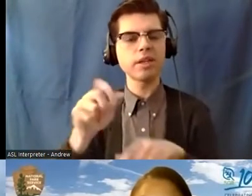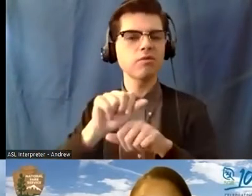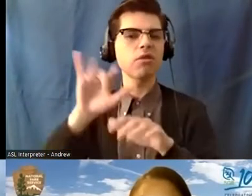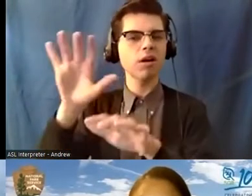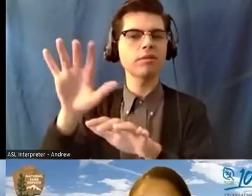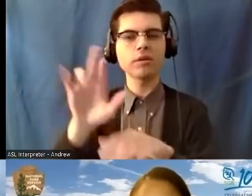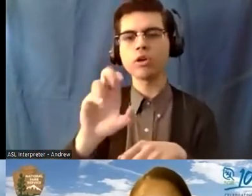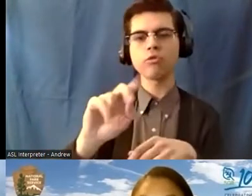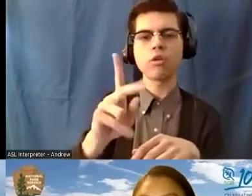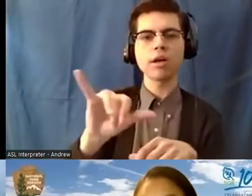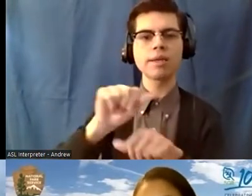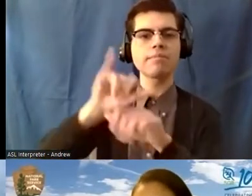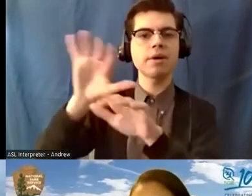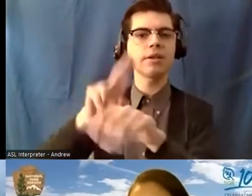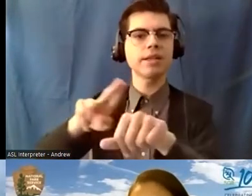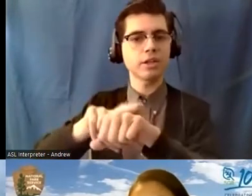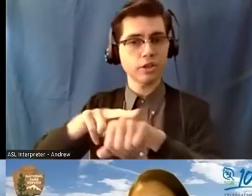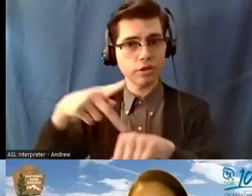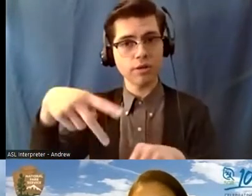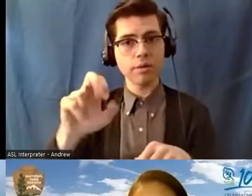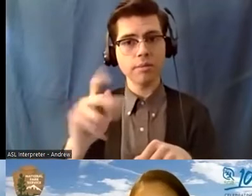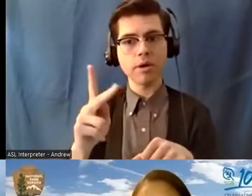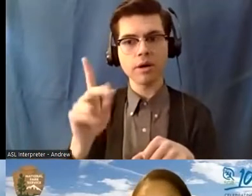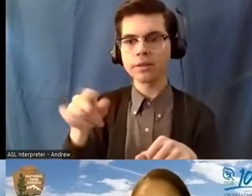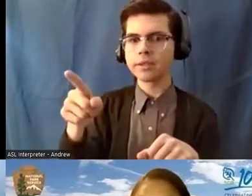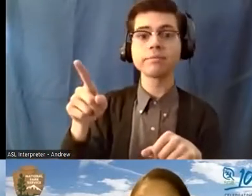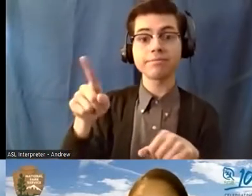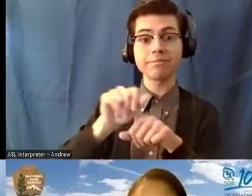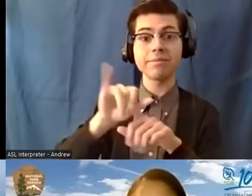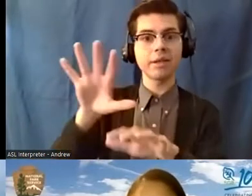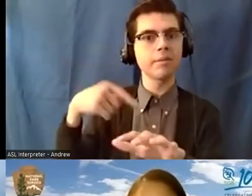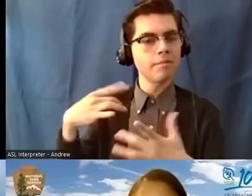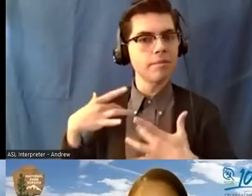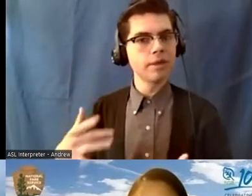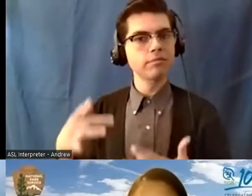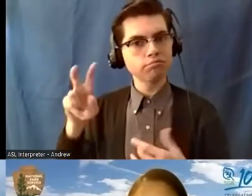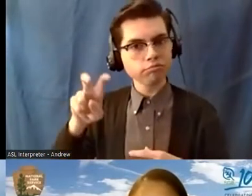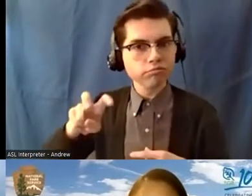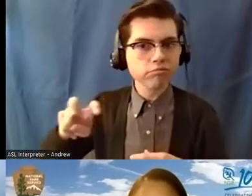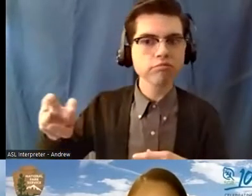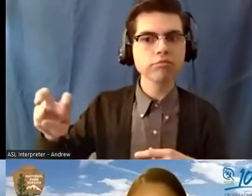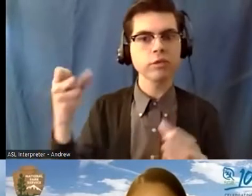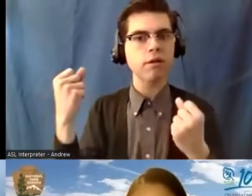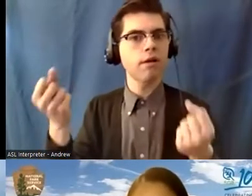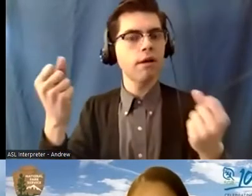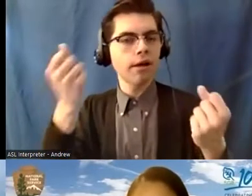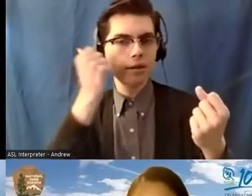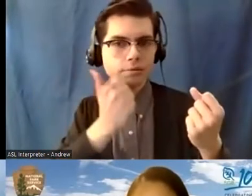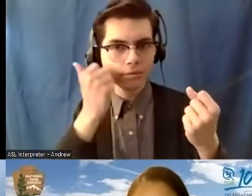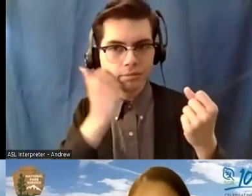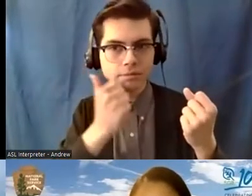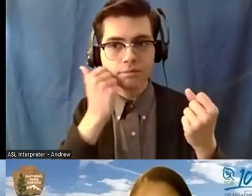particular view was part of my daily commute when I was part of the trail crew there. And it's a